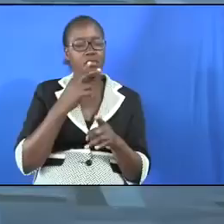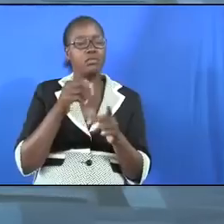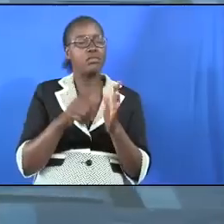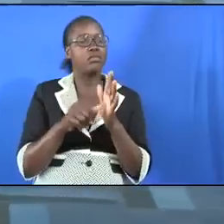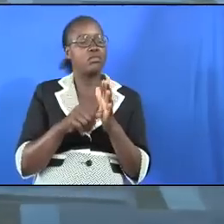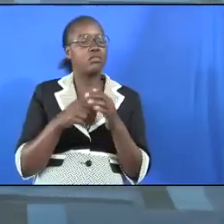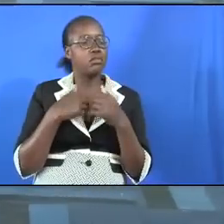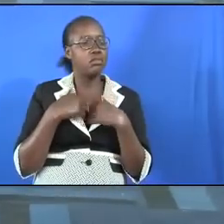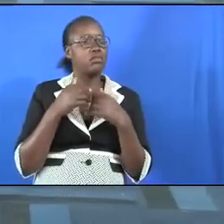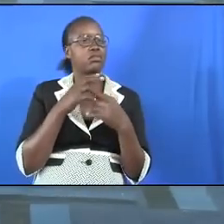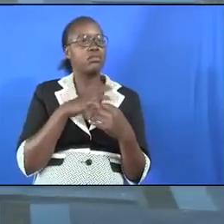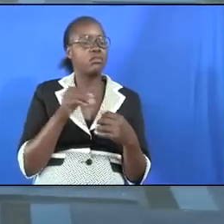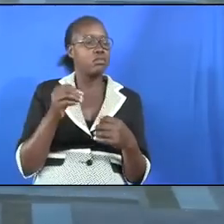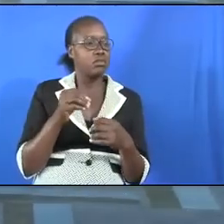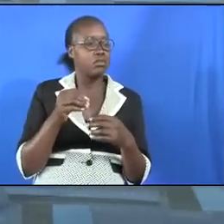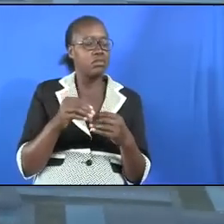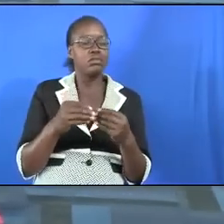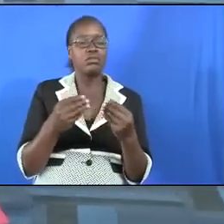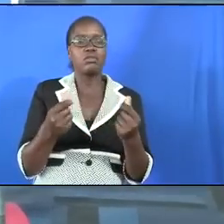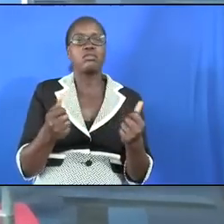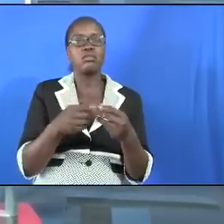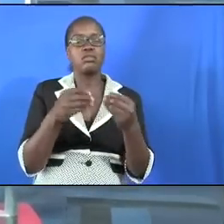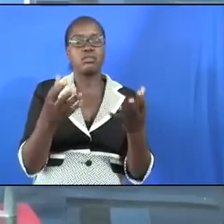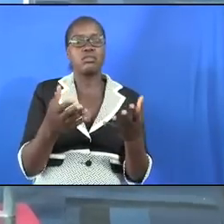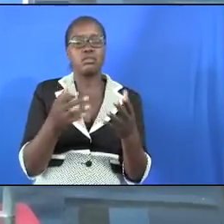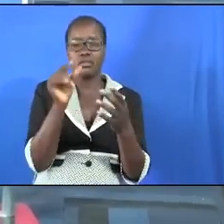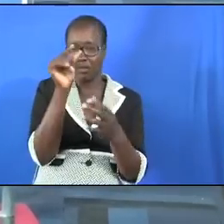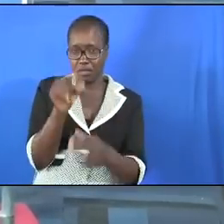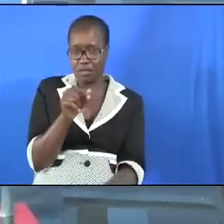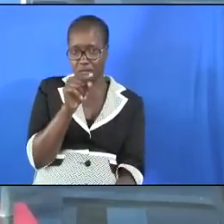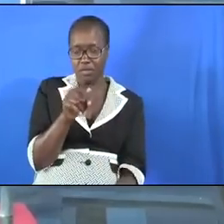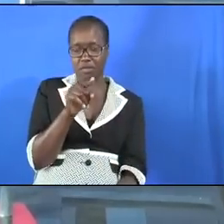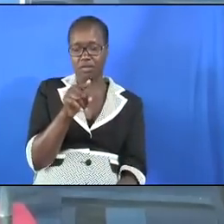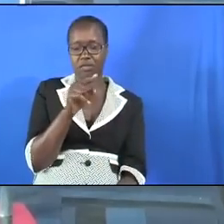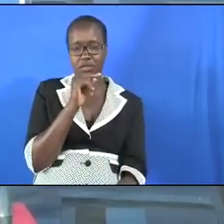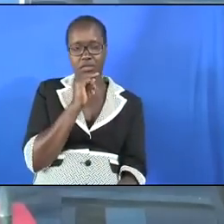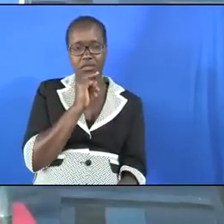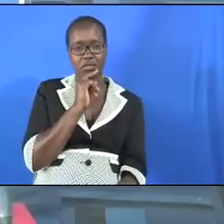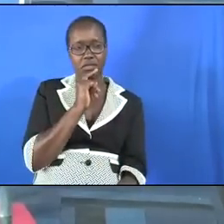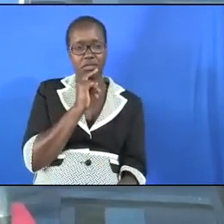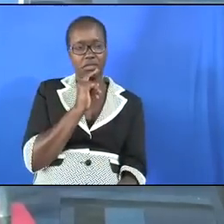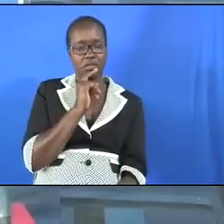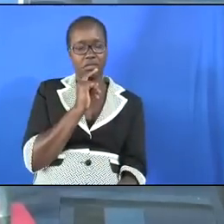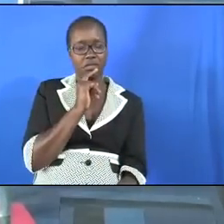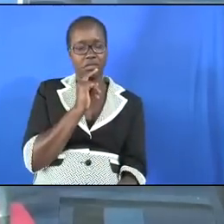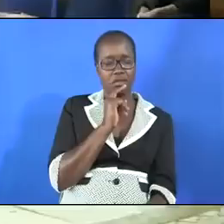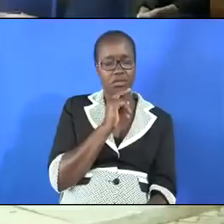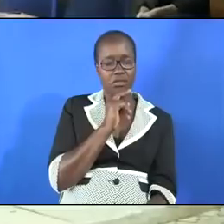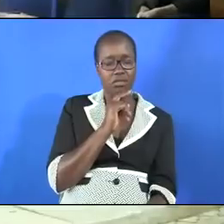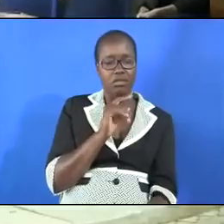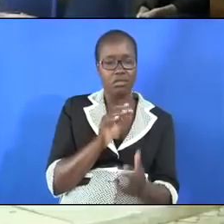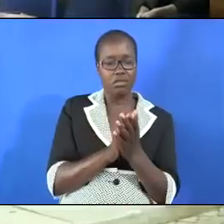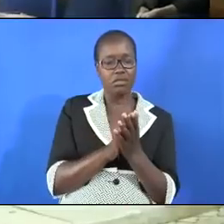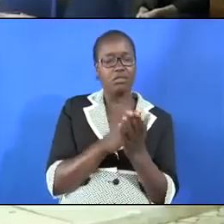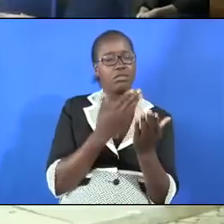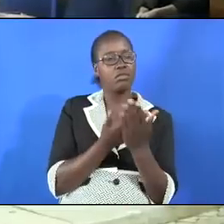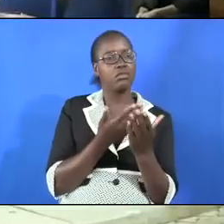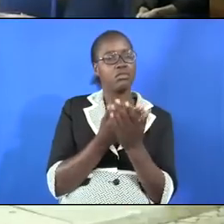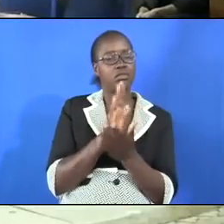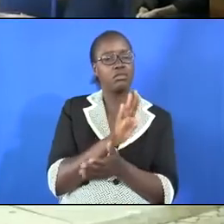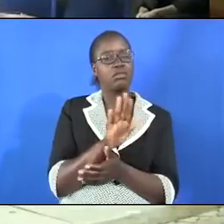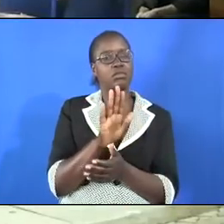and offer a solution to this particular person and I will suggest to you